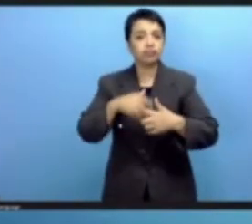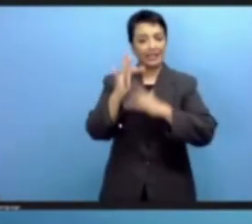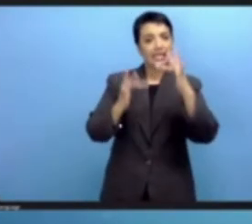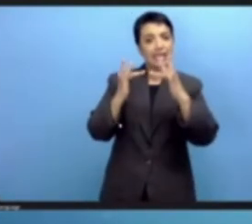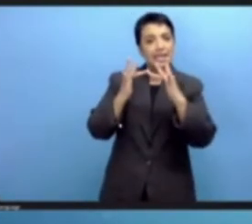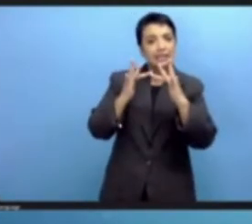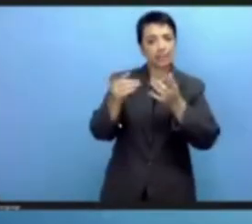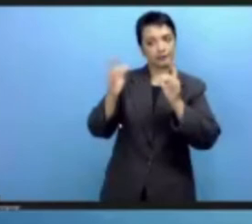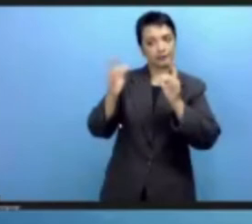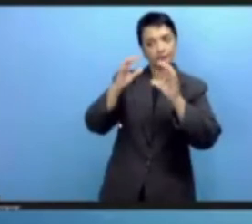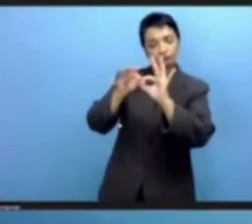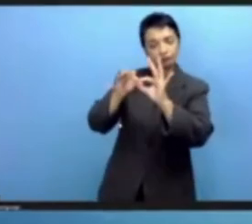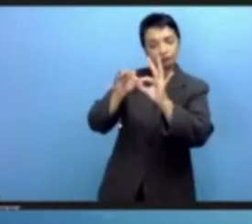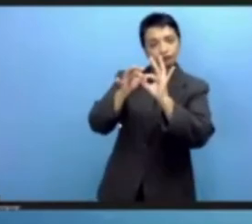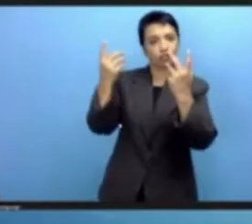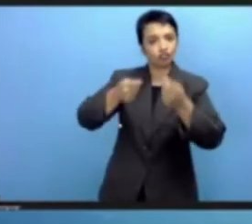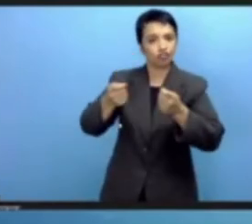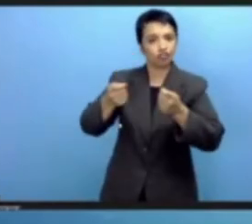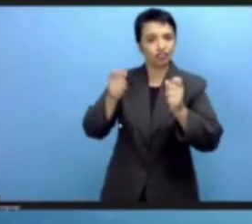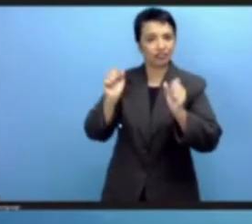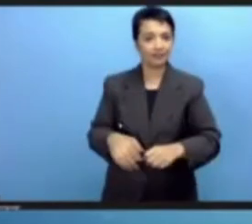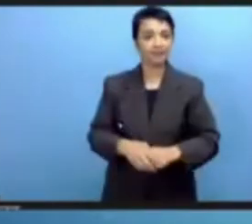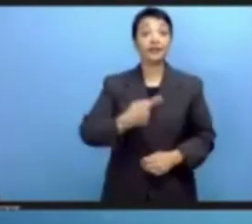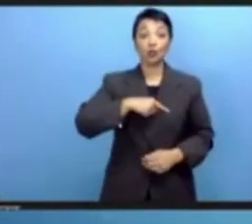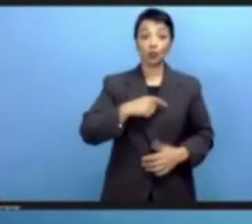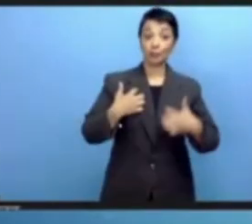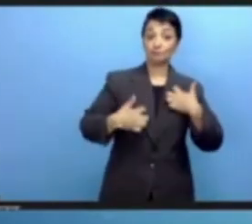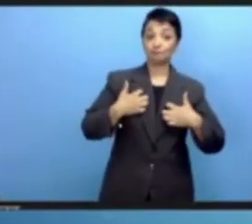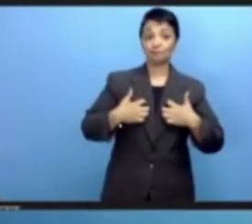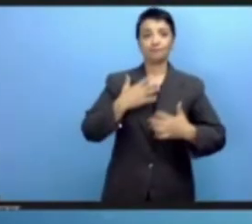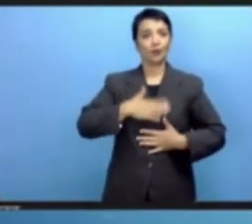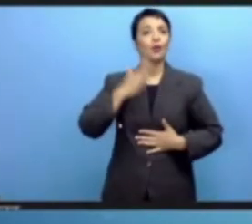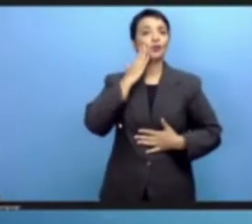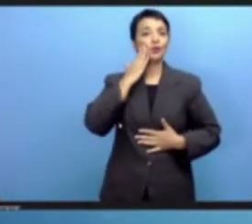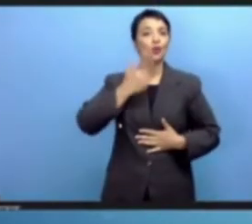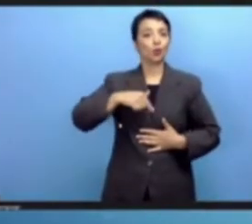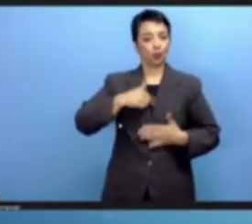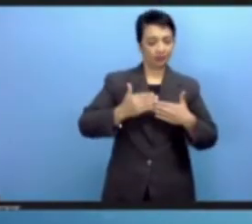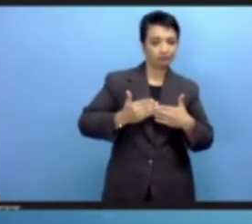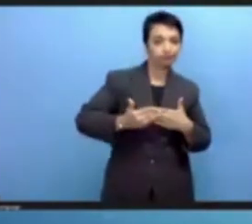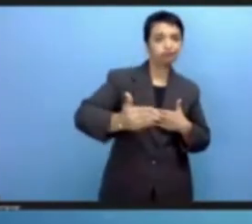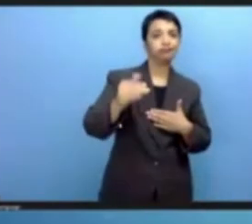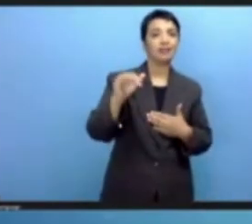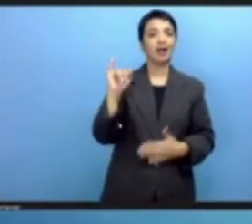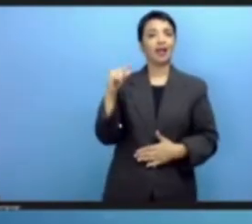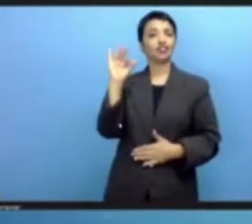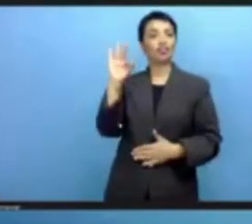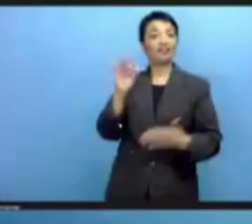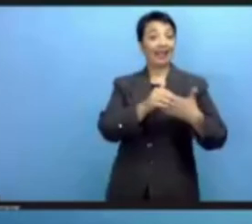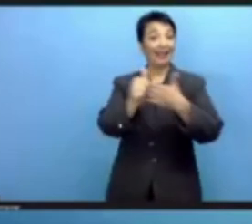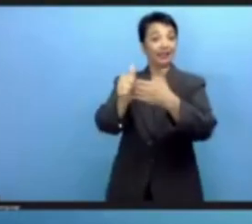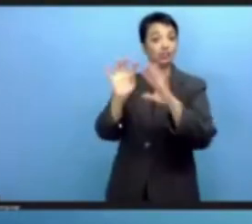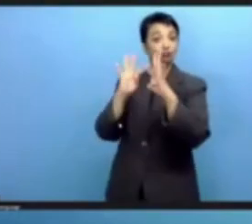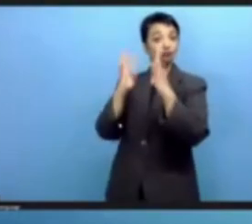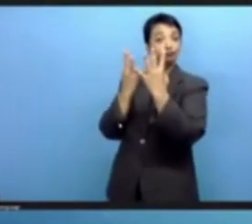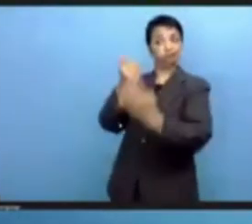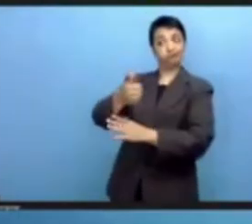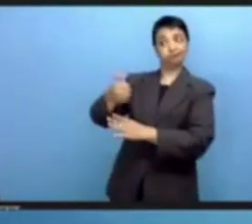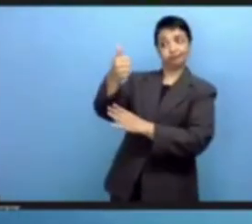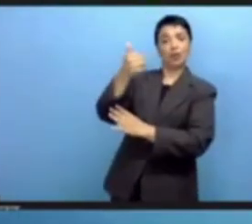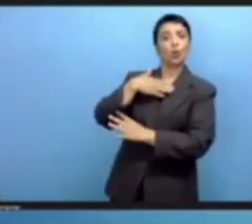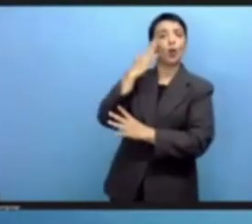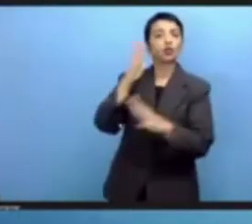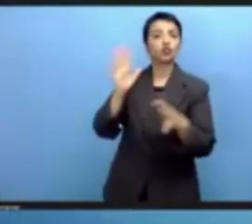We look forward to the role that the IGF leadership panel can play to consolidate the IGF as a platform for